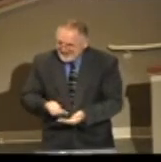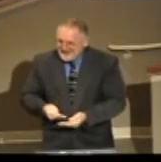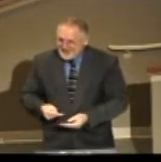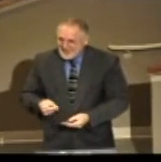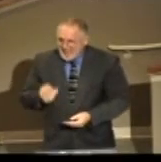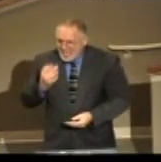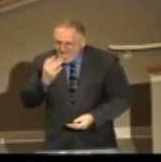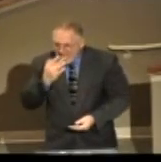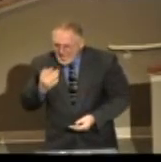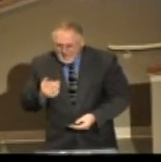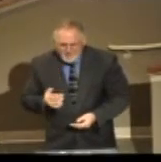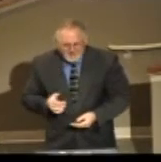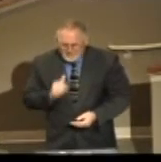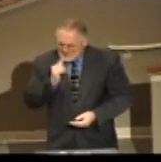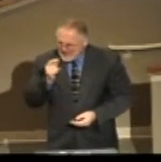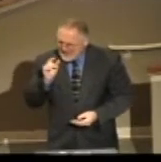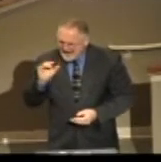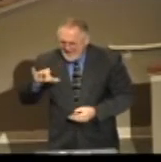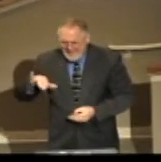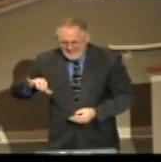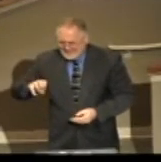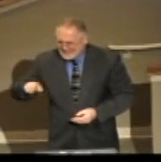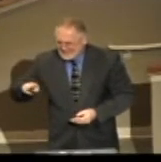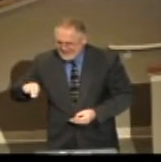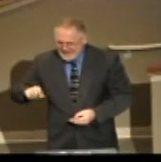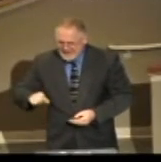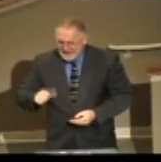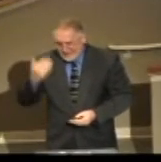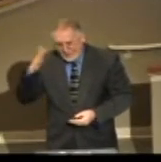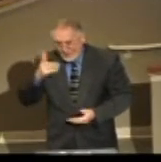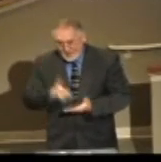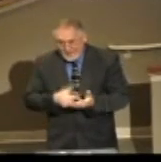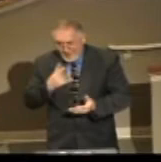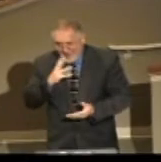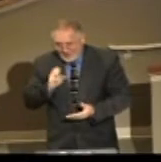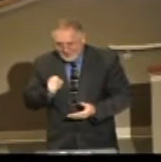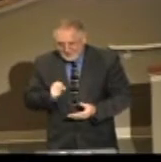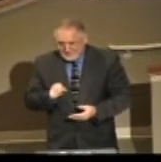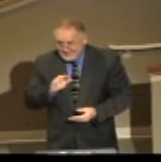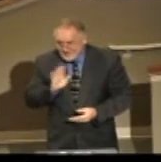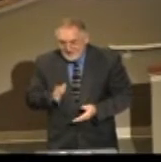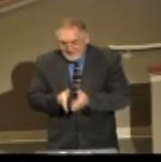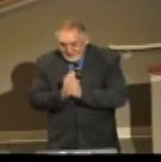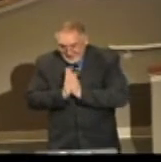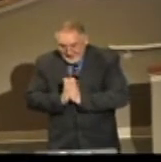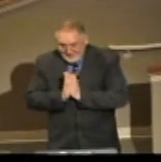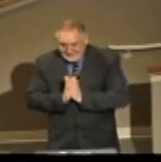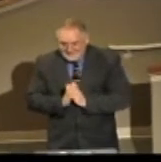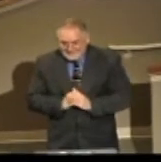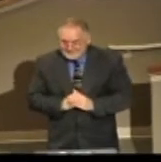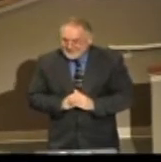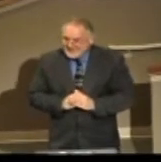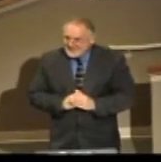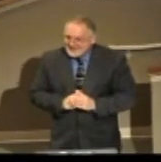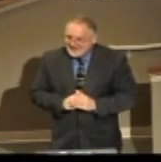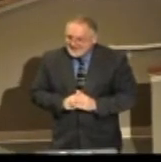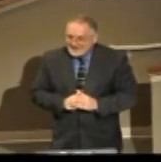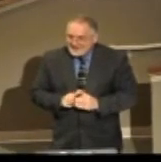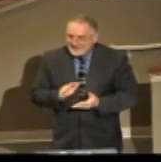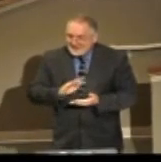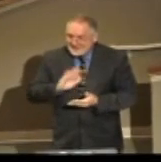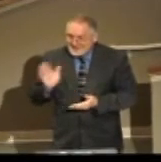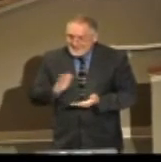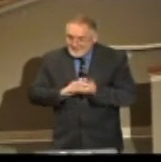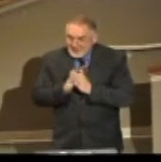on my tongue, and it wasn't icing. I don't know what it was. I never told my mother I did it, and thank God, I never got sick.